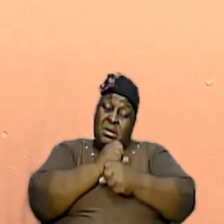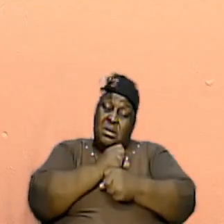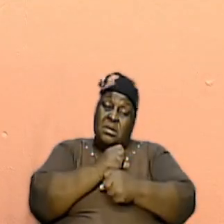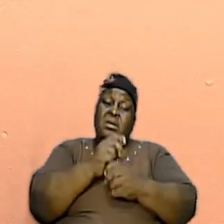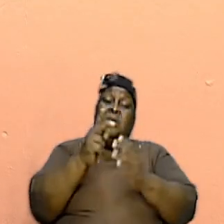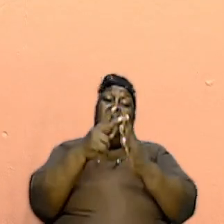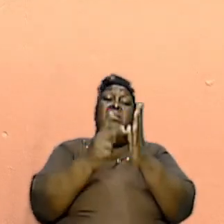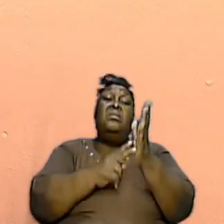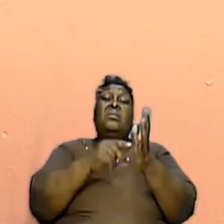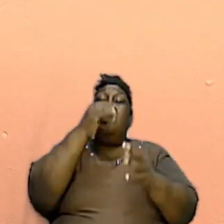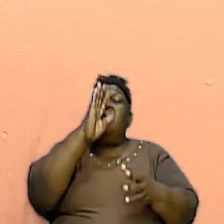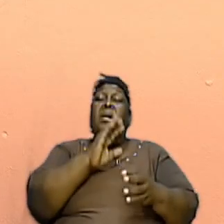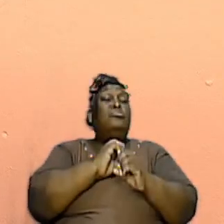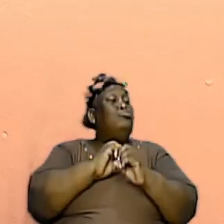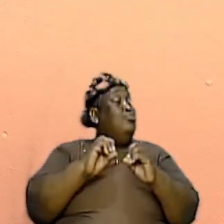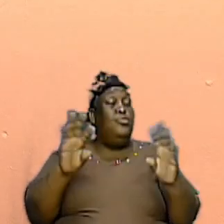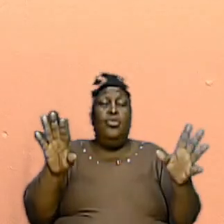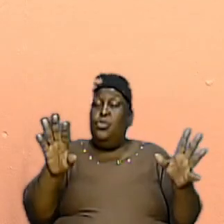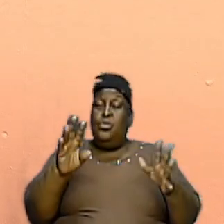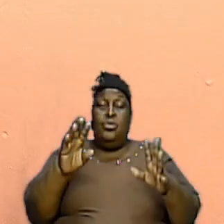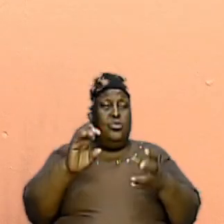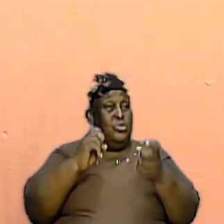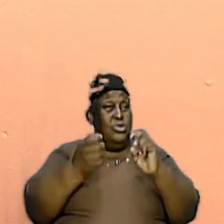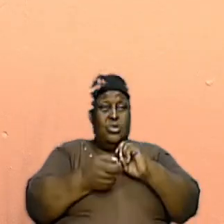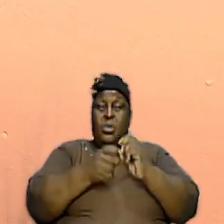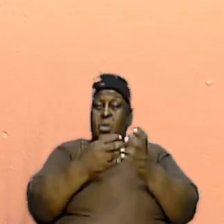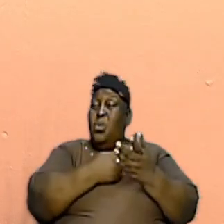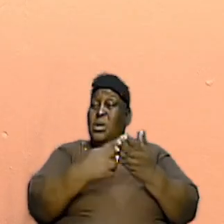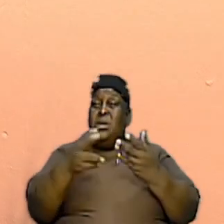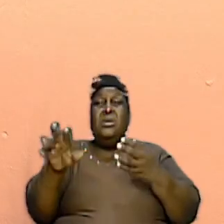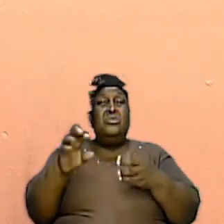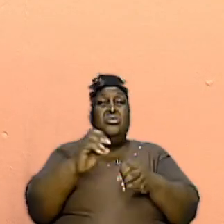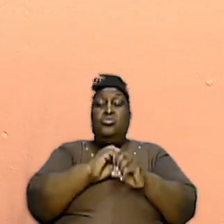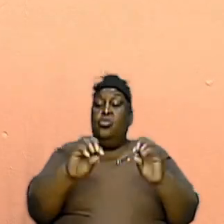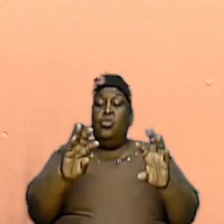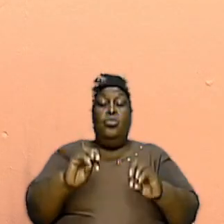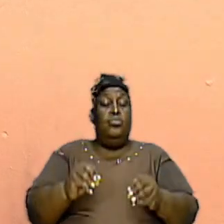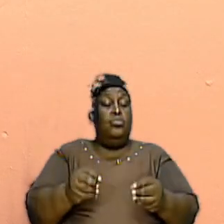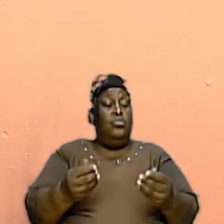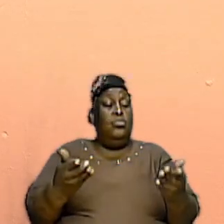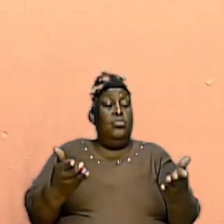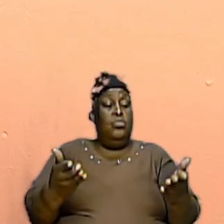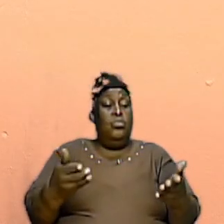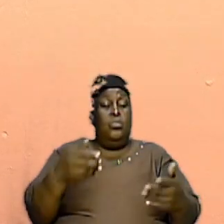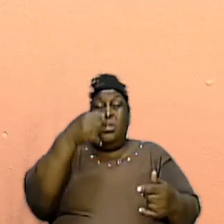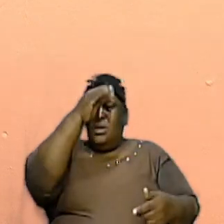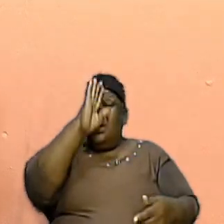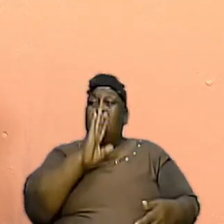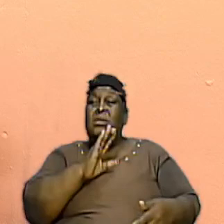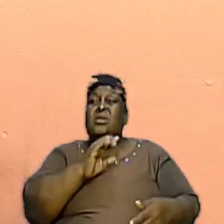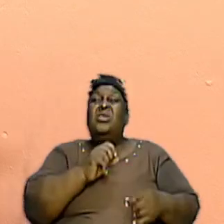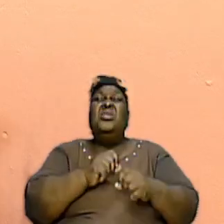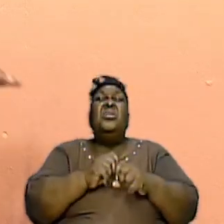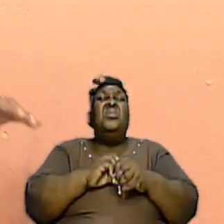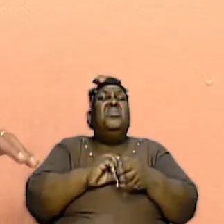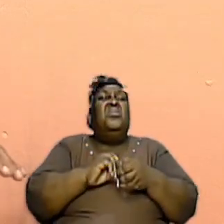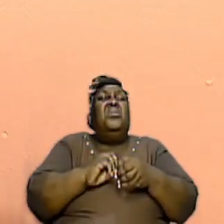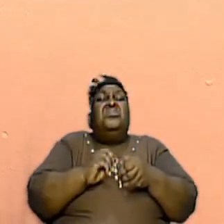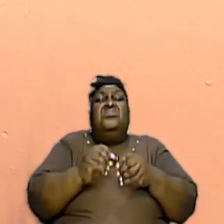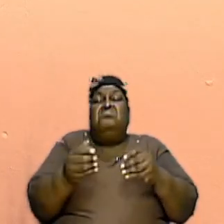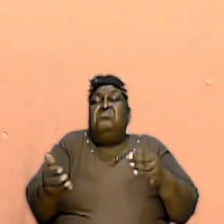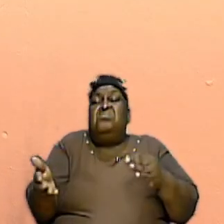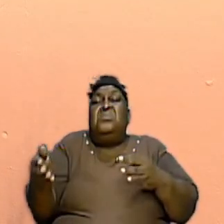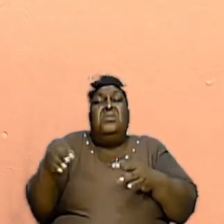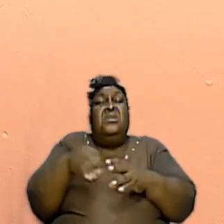not change. His holiness does not diminish. His Godness is not eliminated with time.